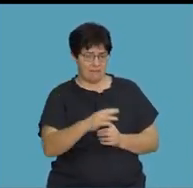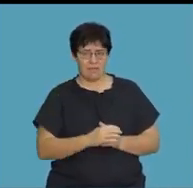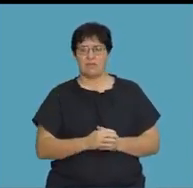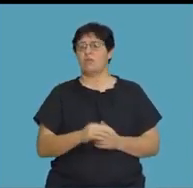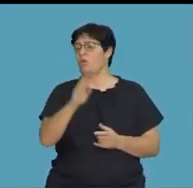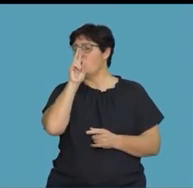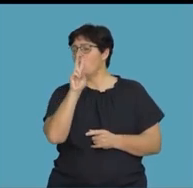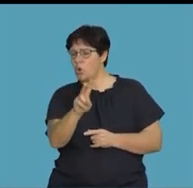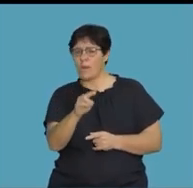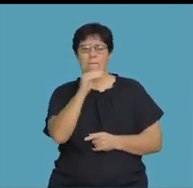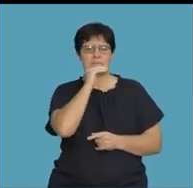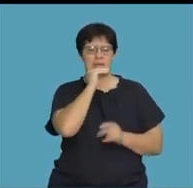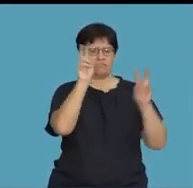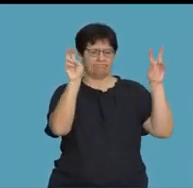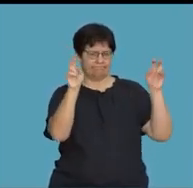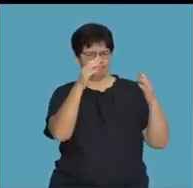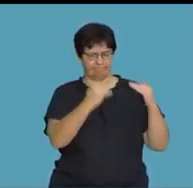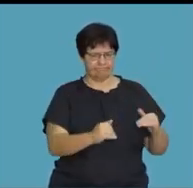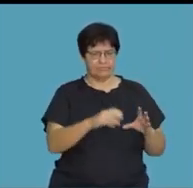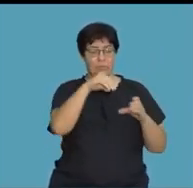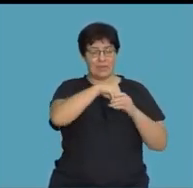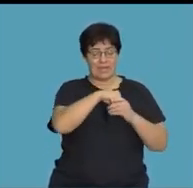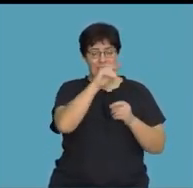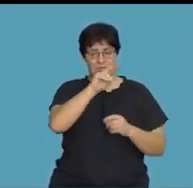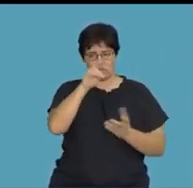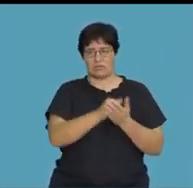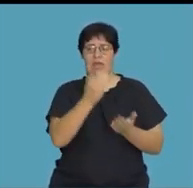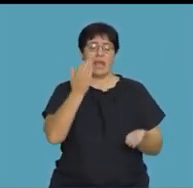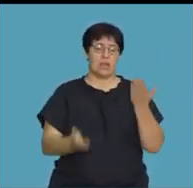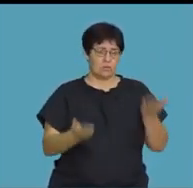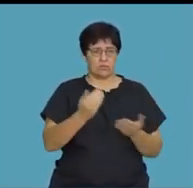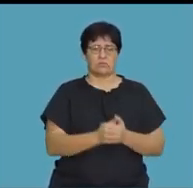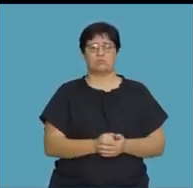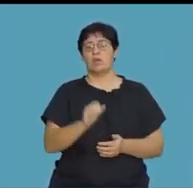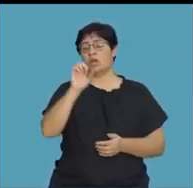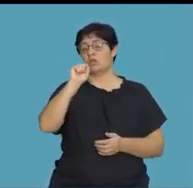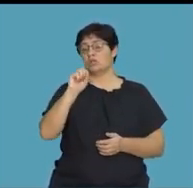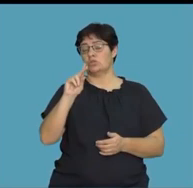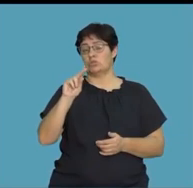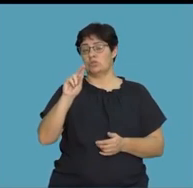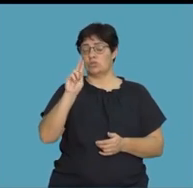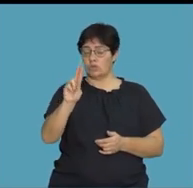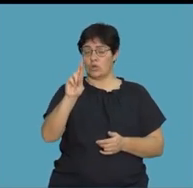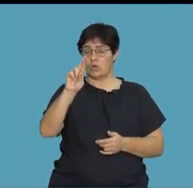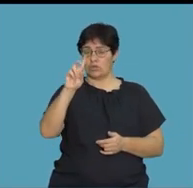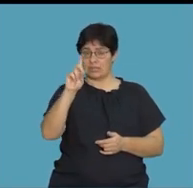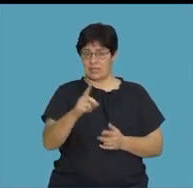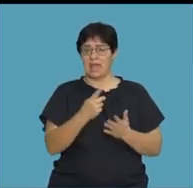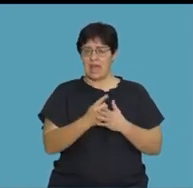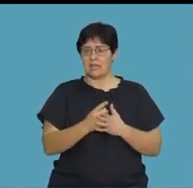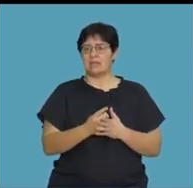definitions that are inside the exponents, equations, some sets, and rational